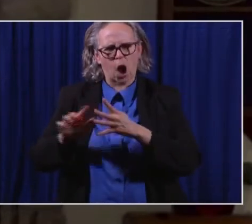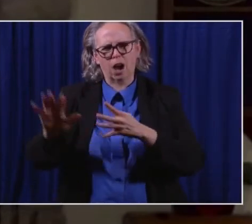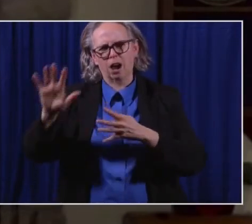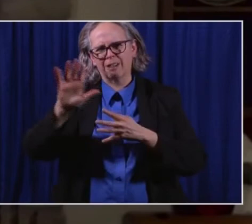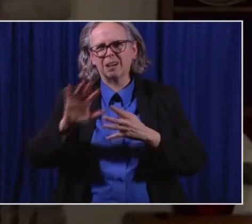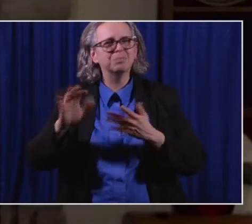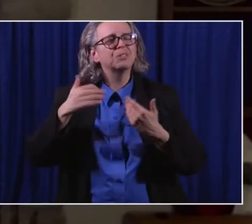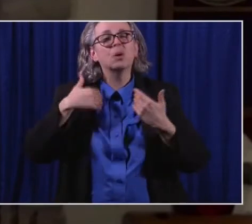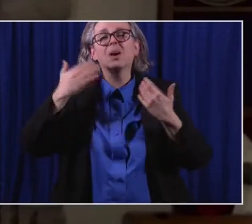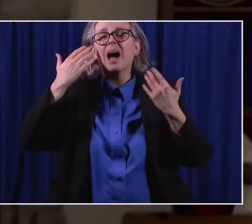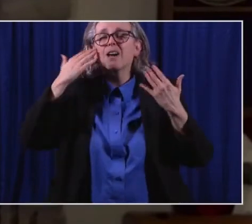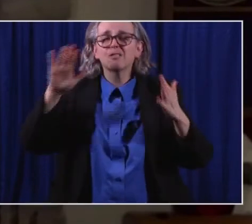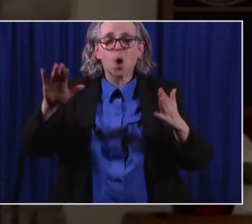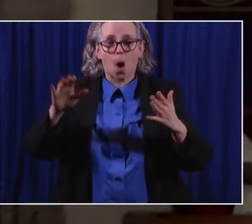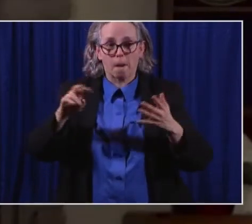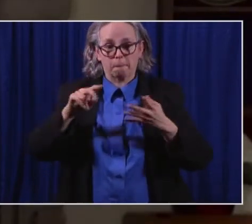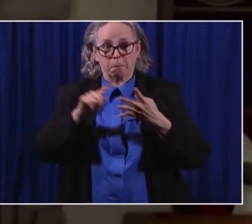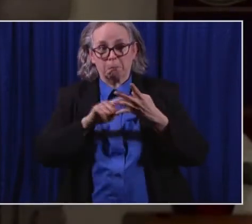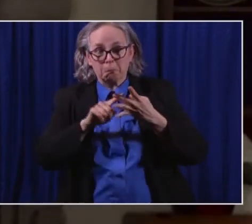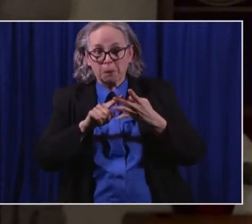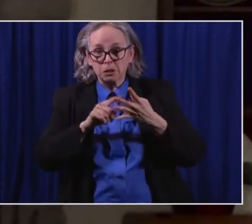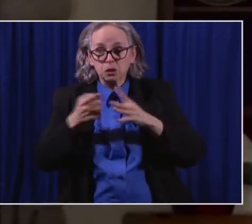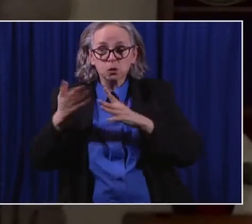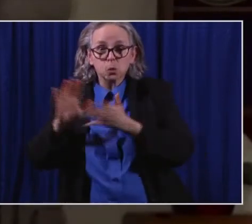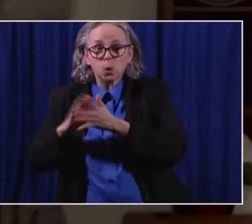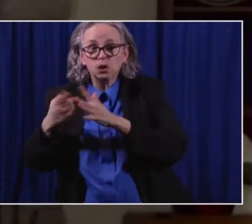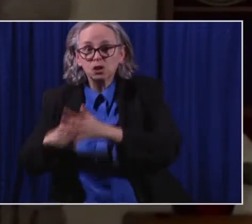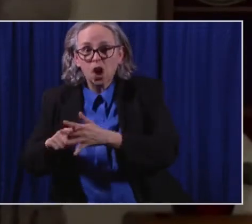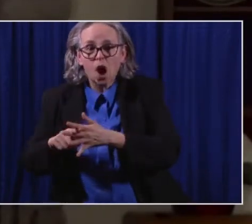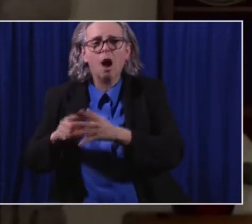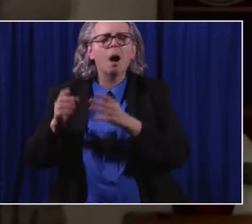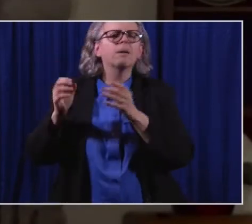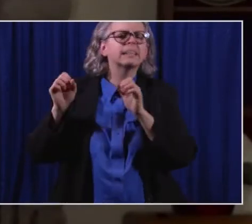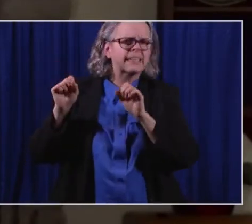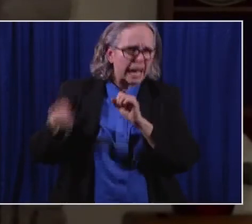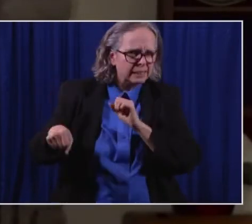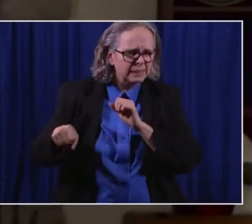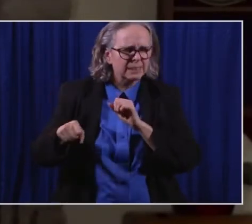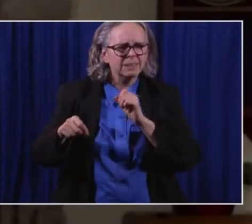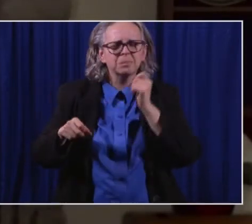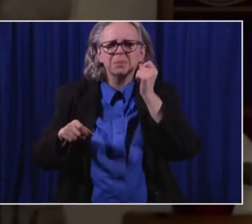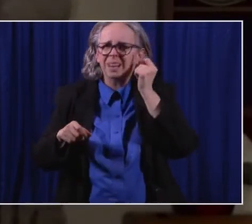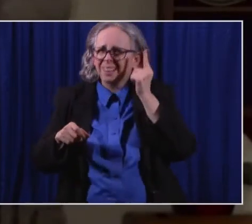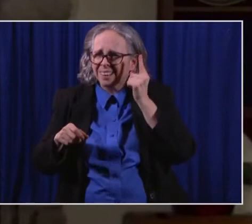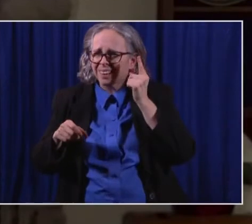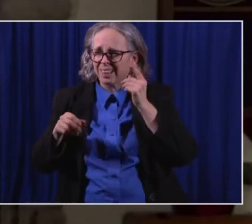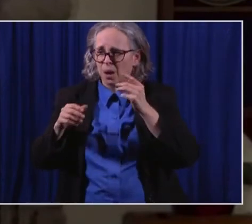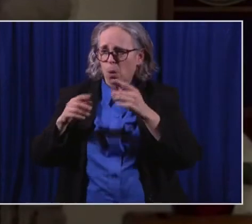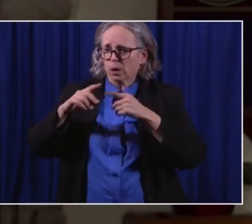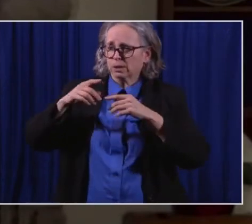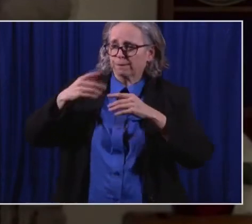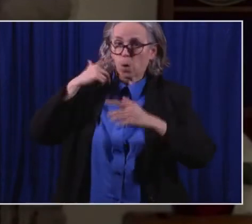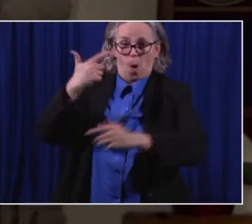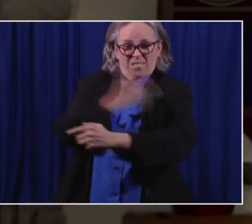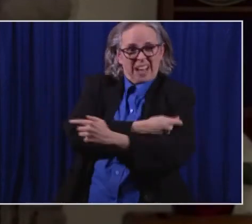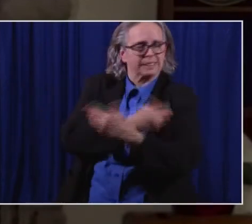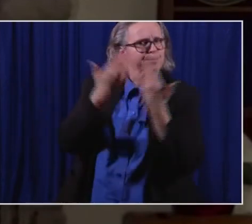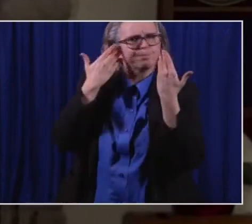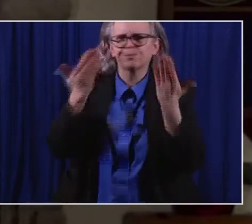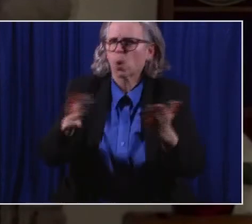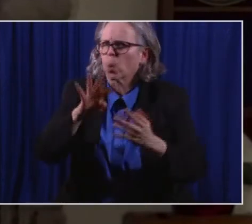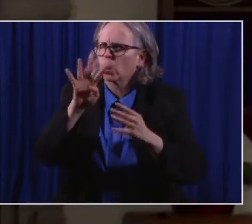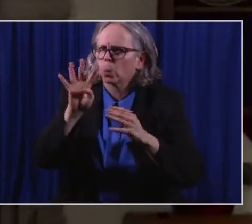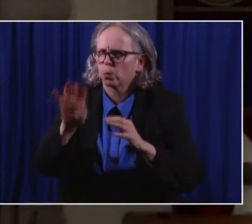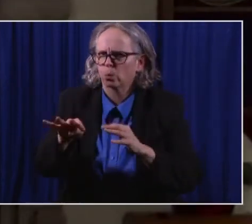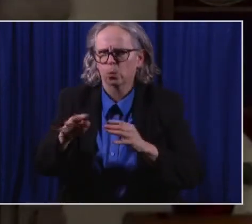start on that date or not, but our goal, at a minimum, is for any